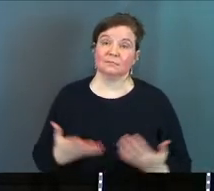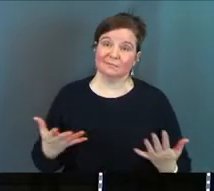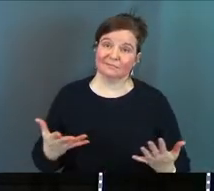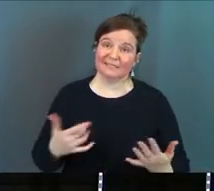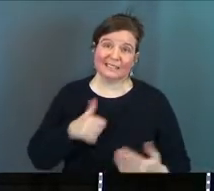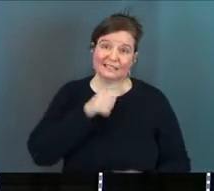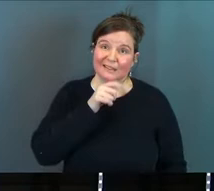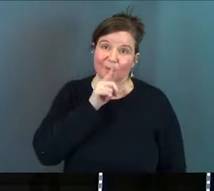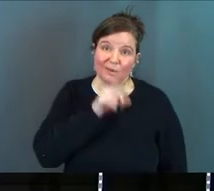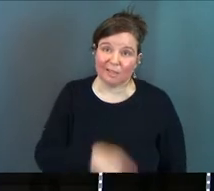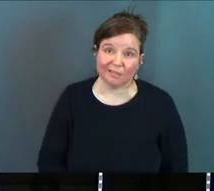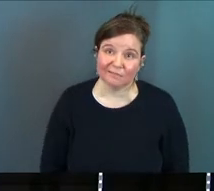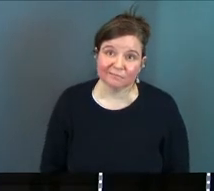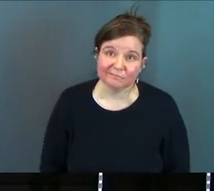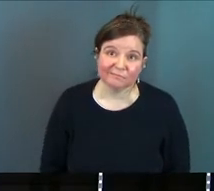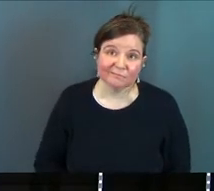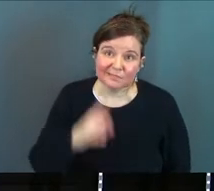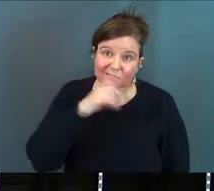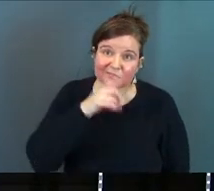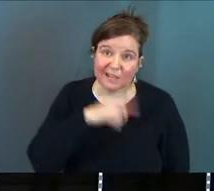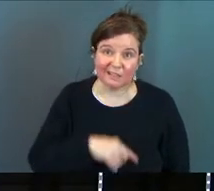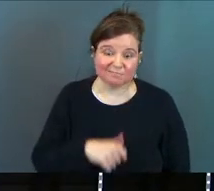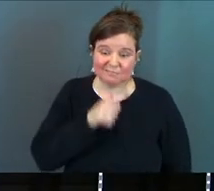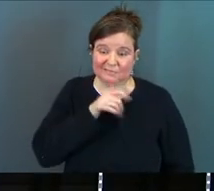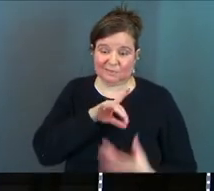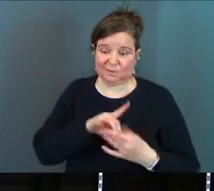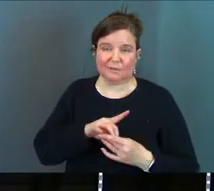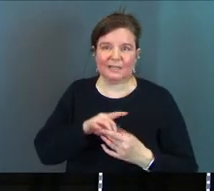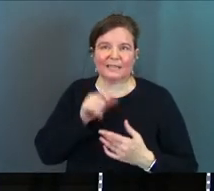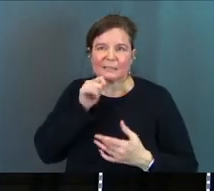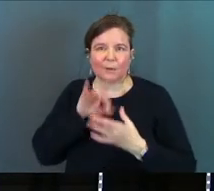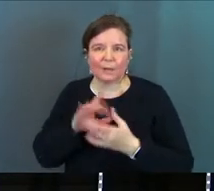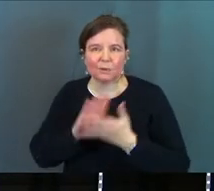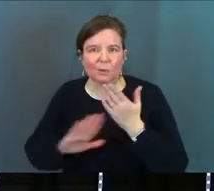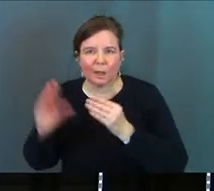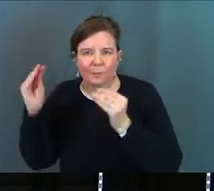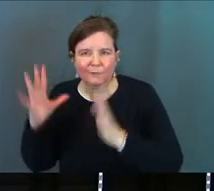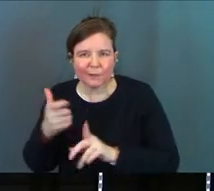you're like it's not real it's got nothing to do with college professors